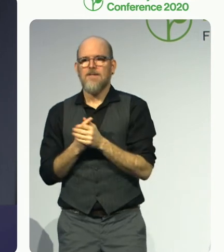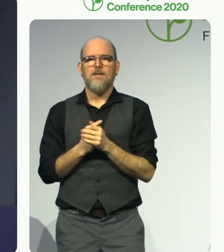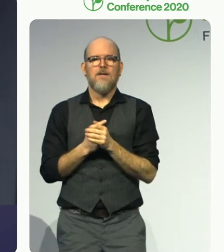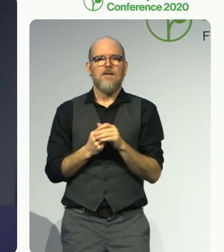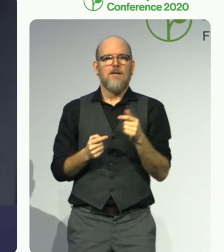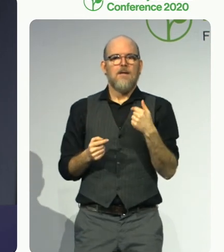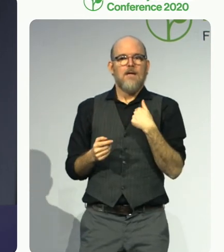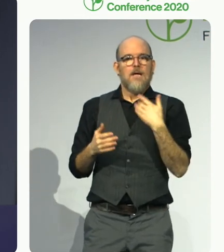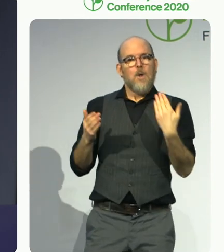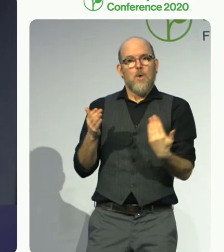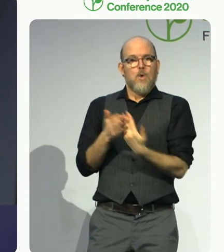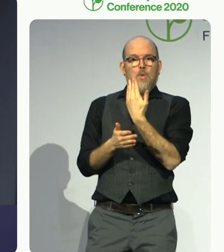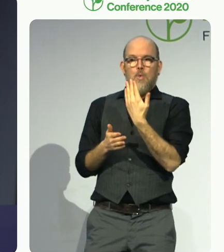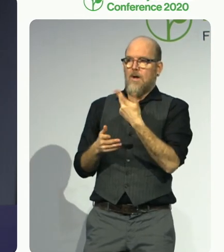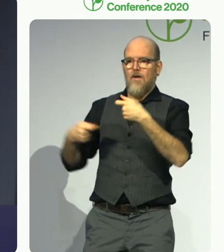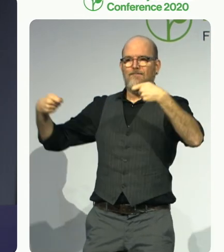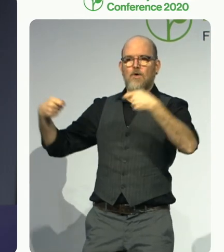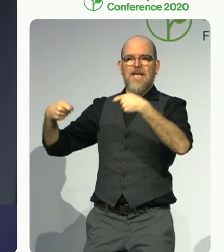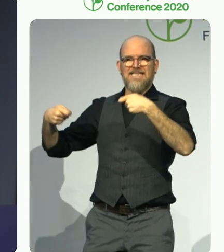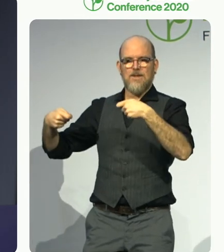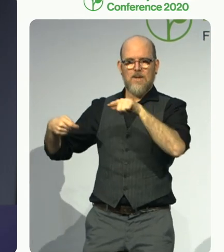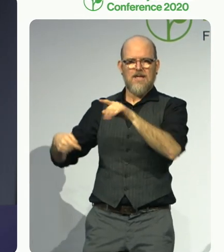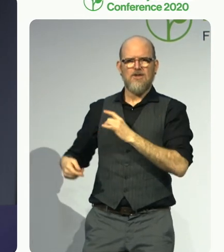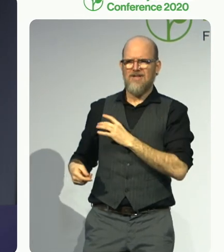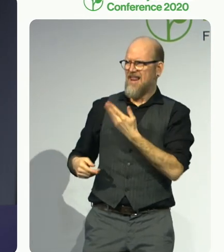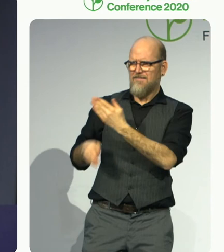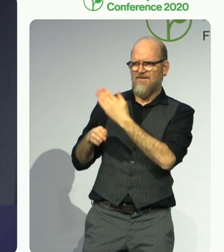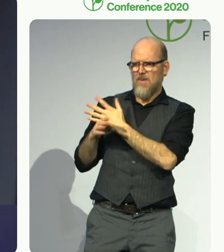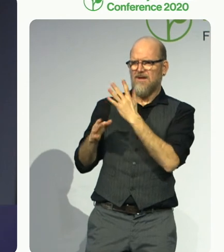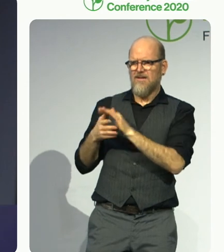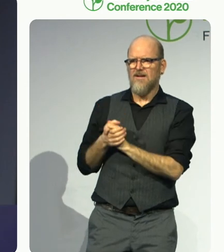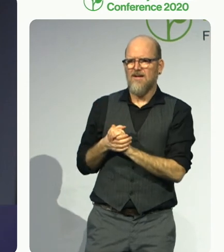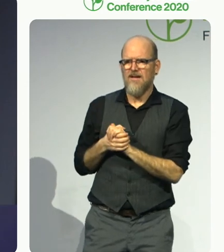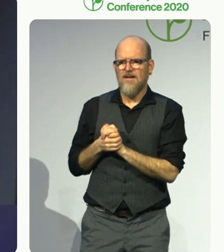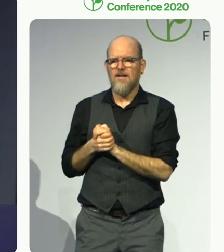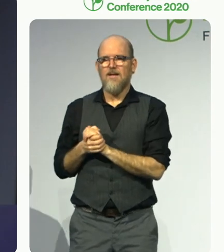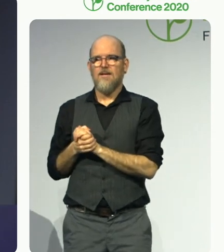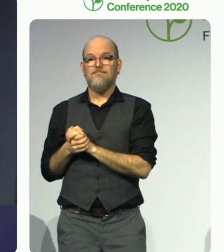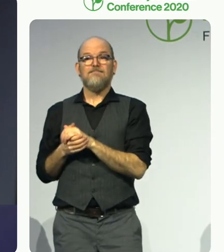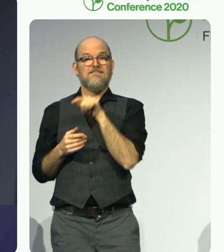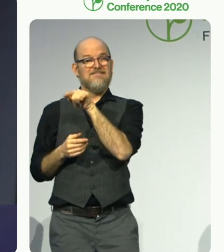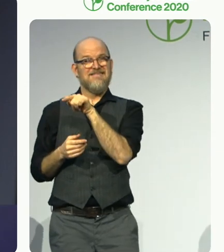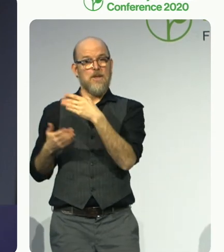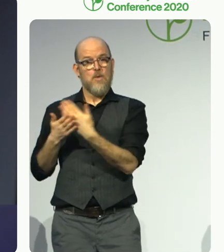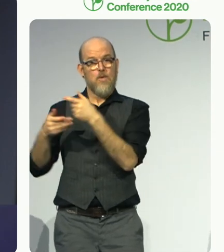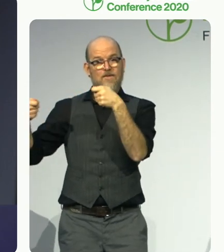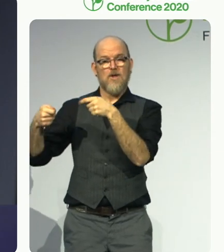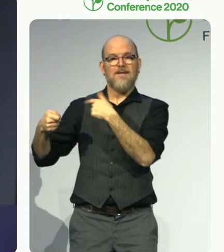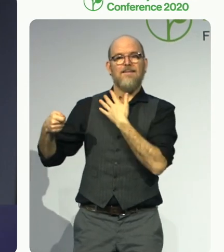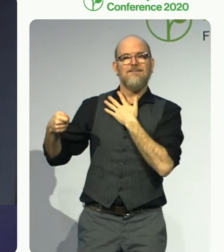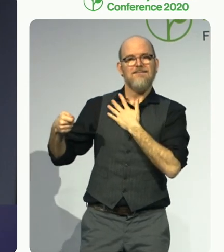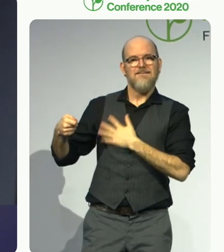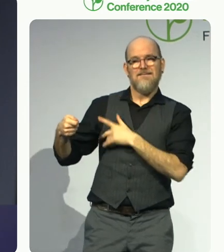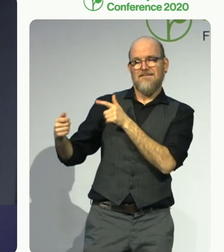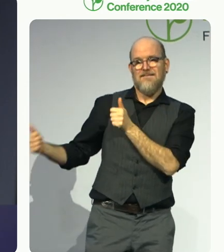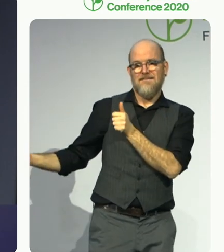We are very proud to have found a partner who can help us